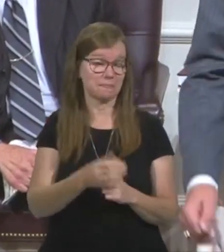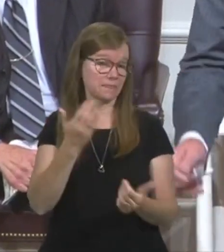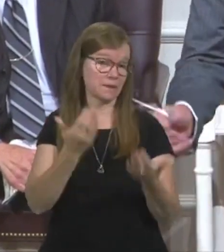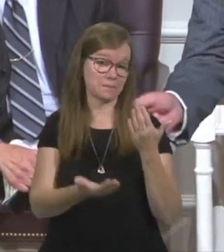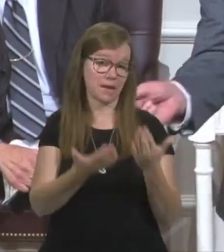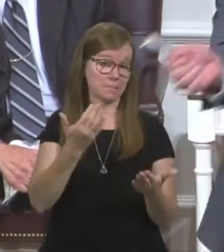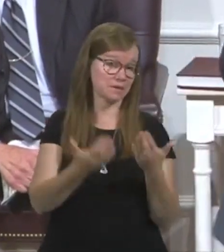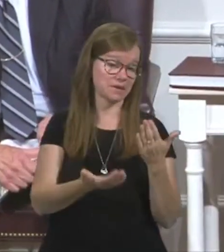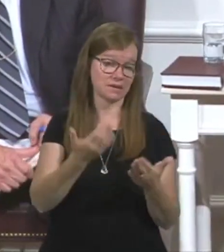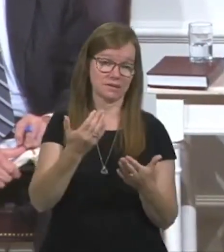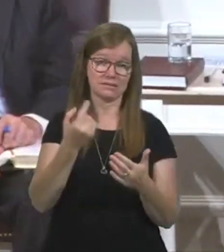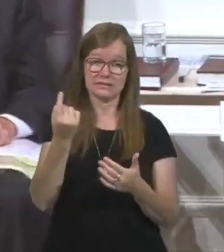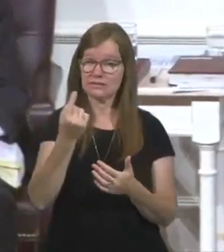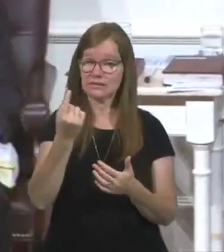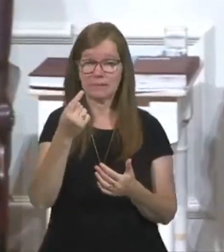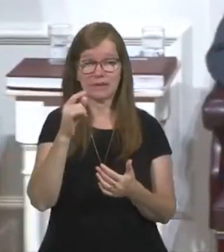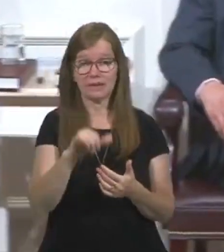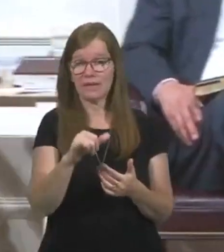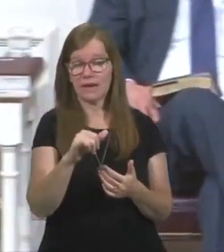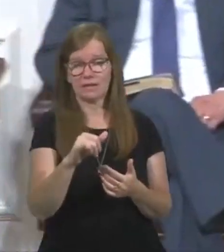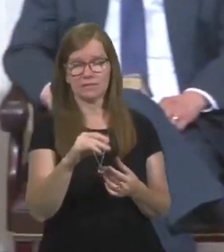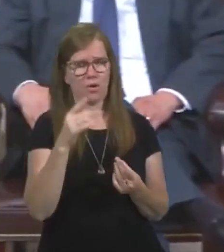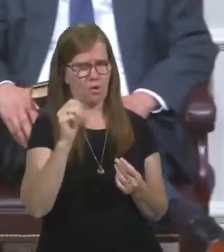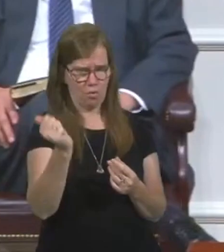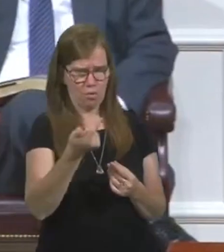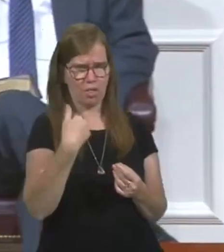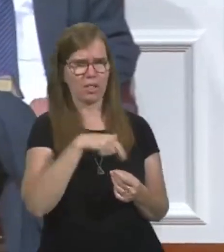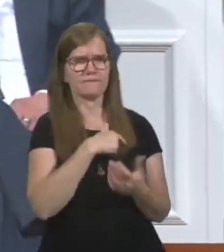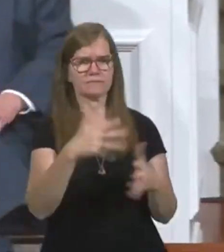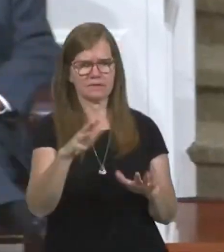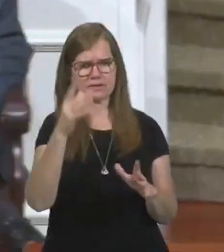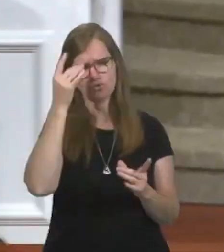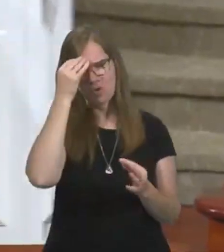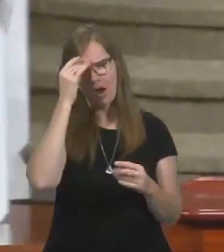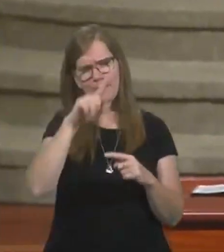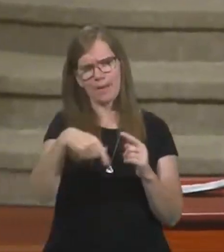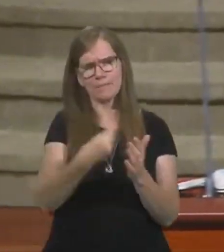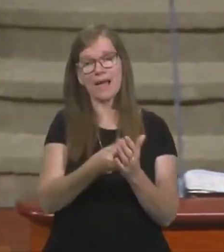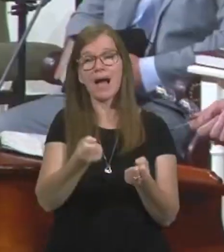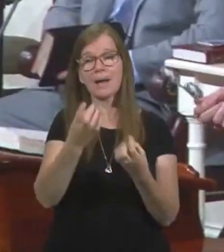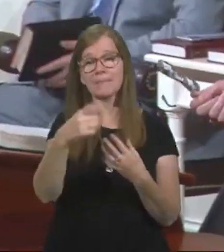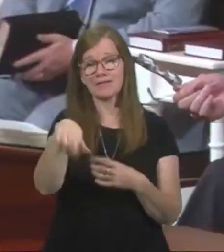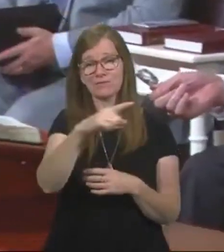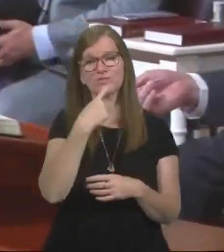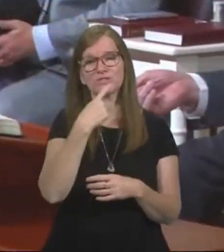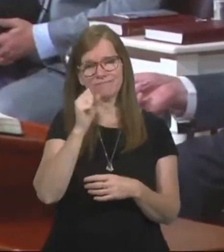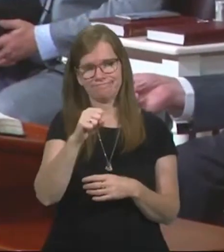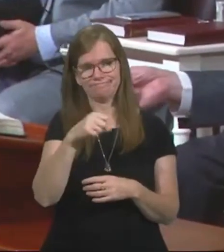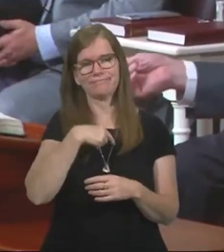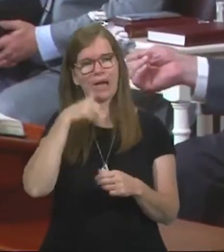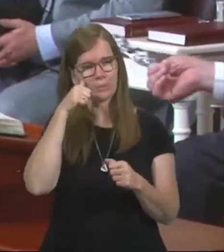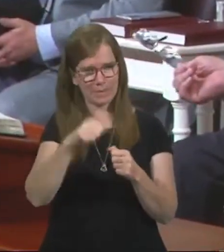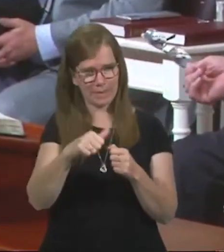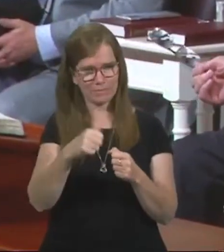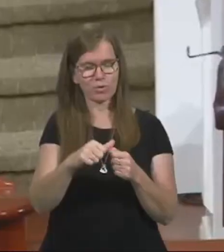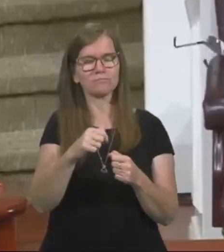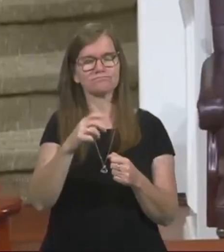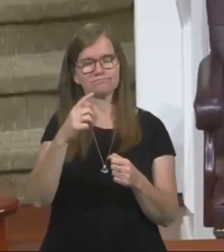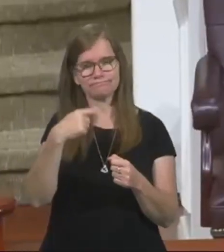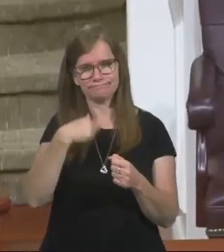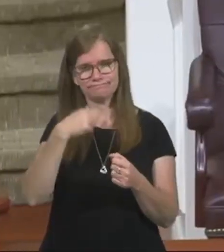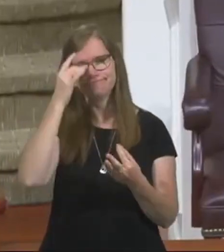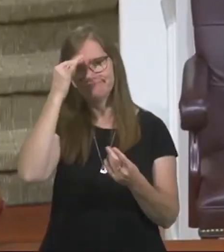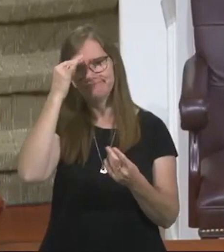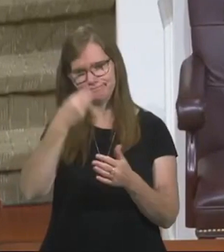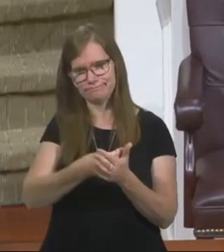Maybe it's in something that happened. All of us have thought about money today. How many could say, pastor, I remember when I thought about